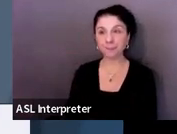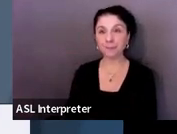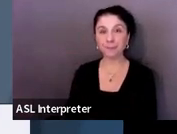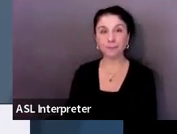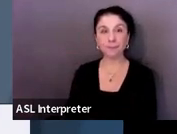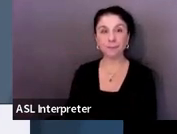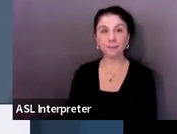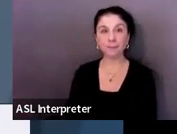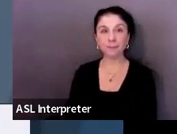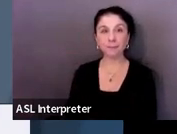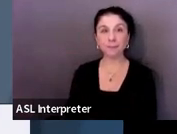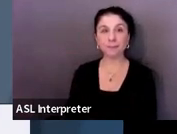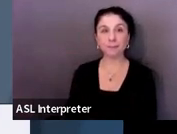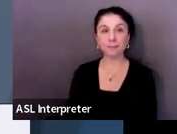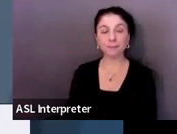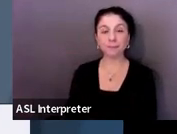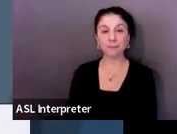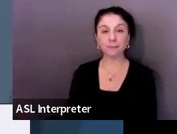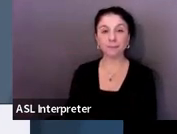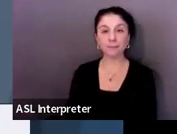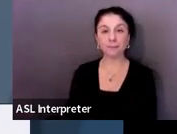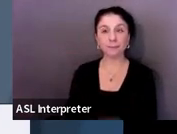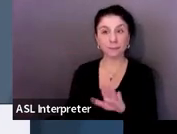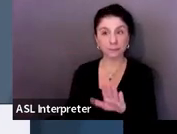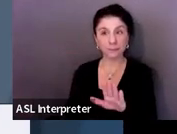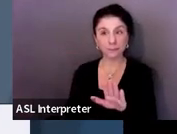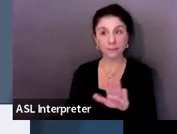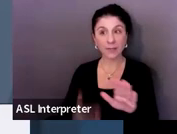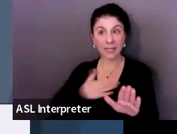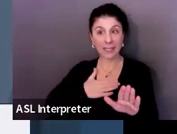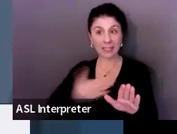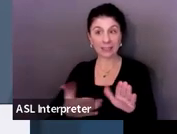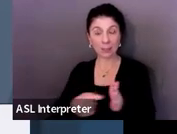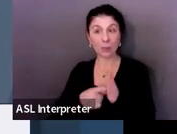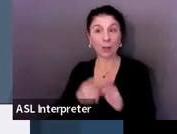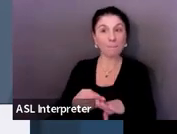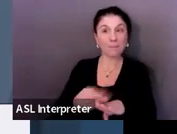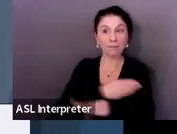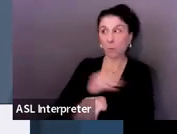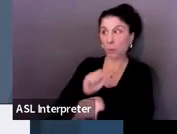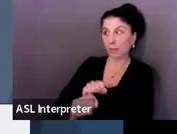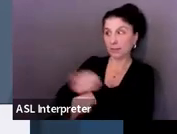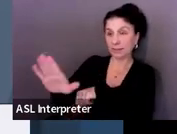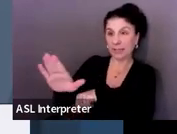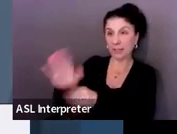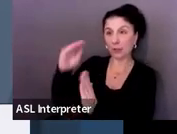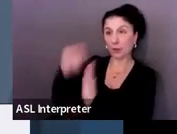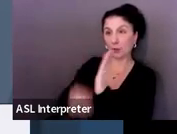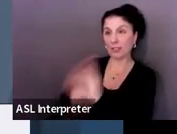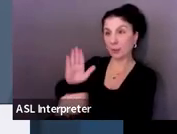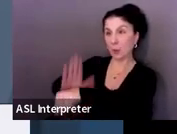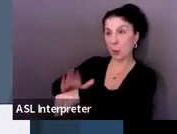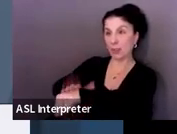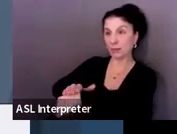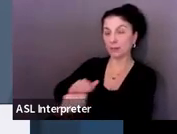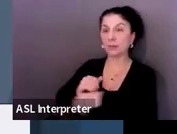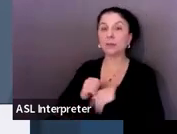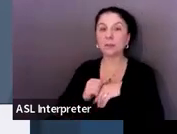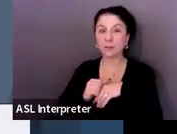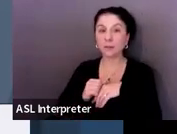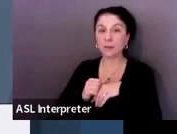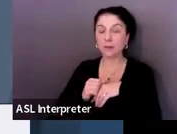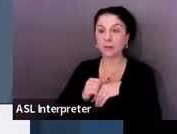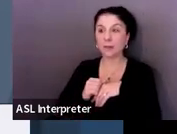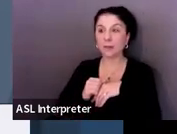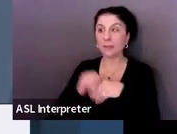Consent is needed prior to the advance written notice for the meeting, right? Because you're going to put that agency on the